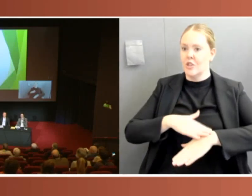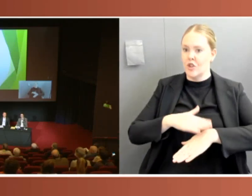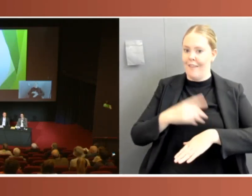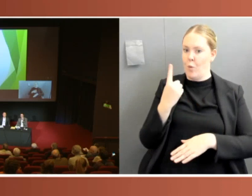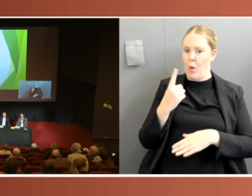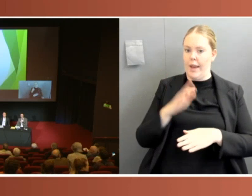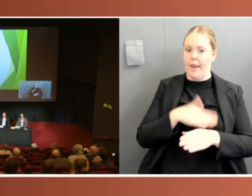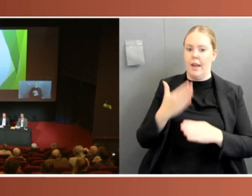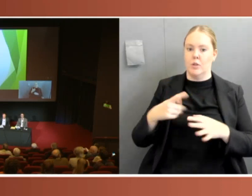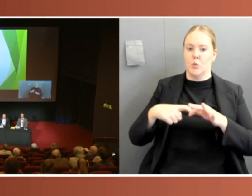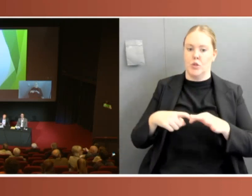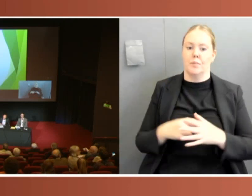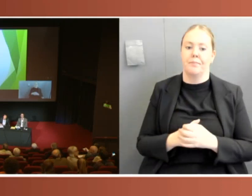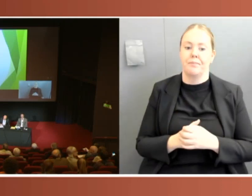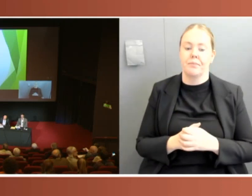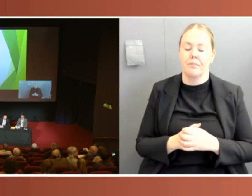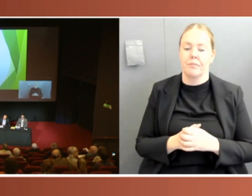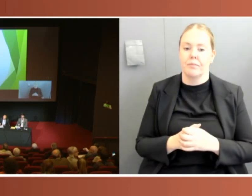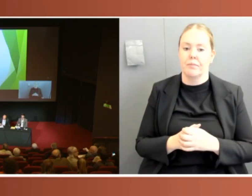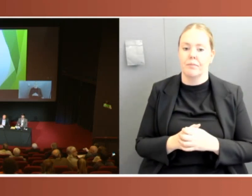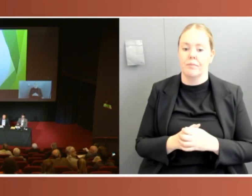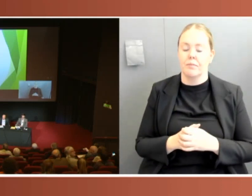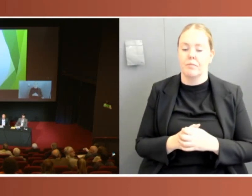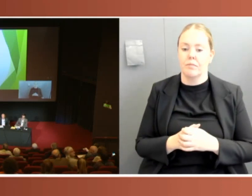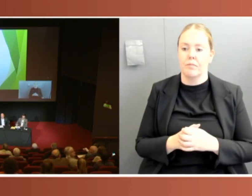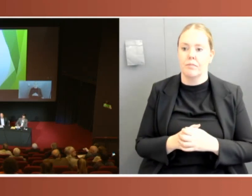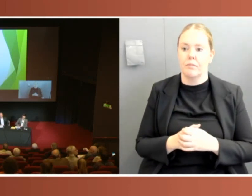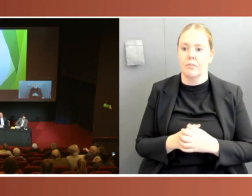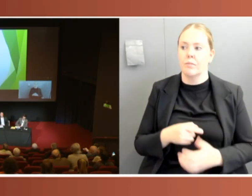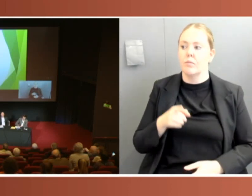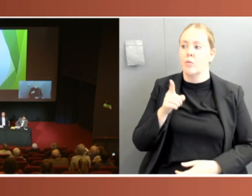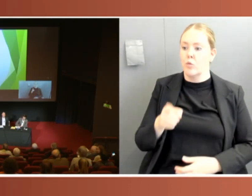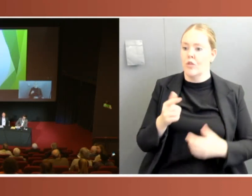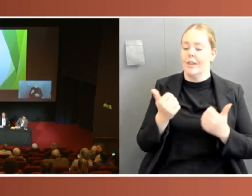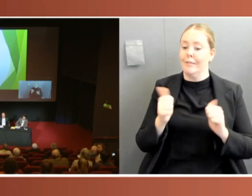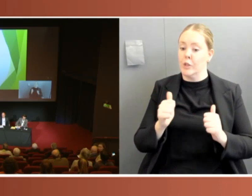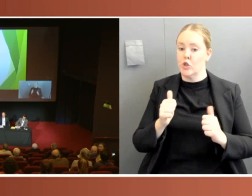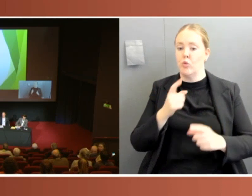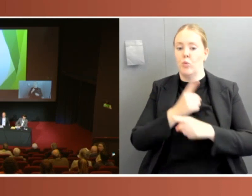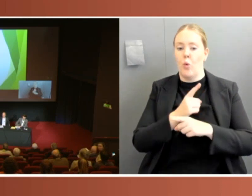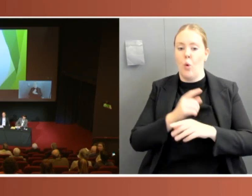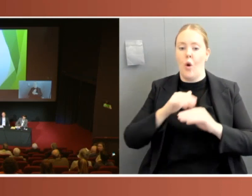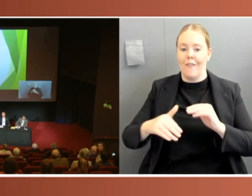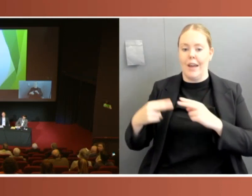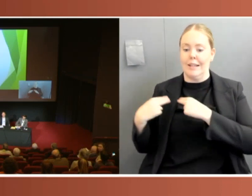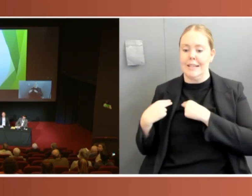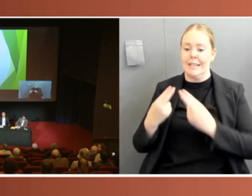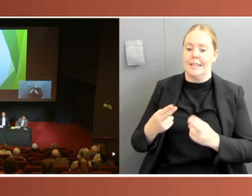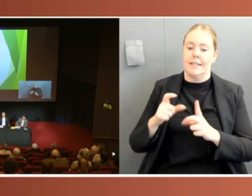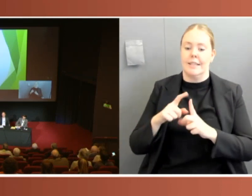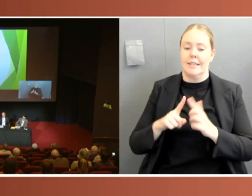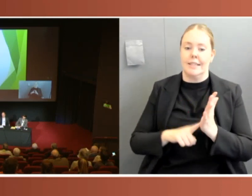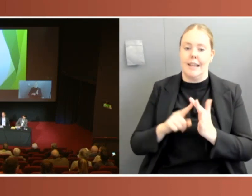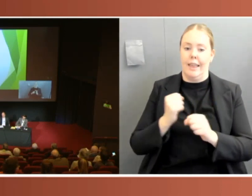You've spoken about the prevalence of delegated legislation throughout COVID, which was exempt from parliamentary disallowance.